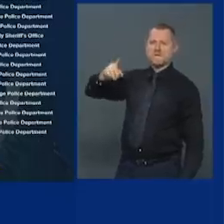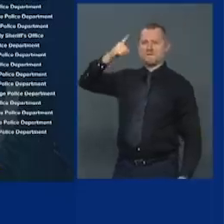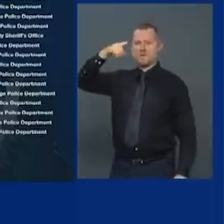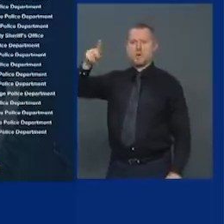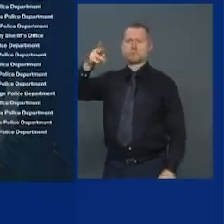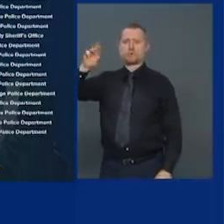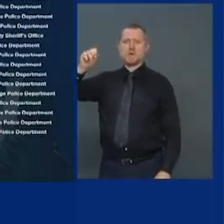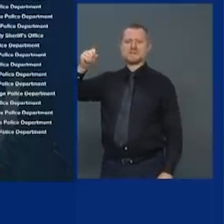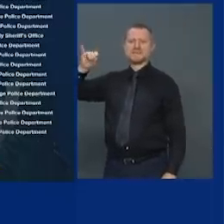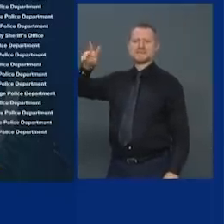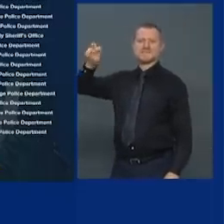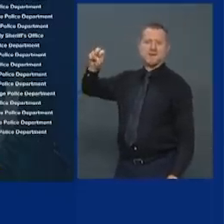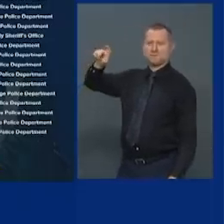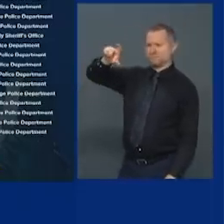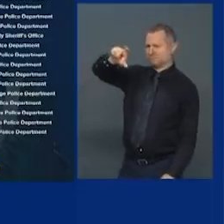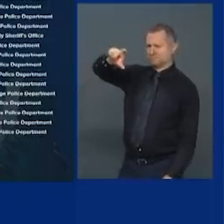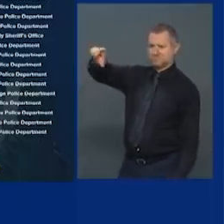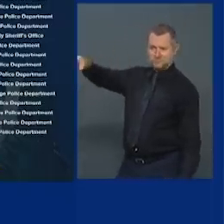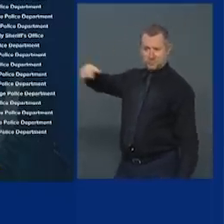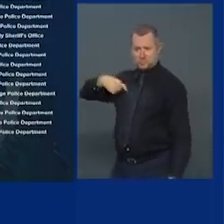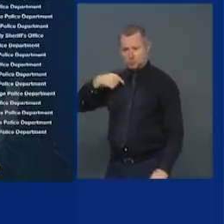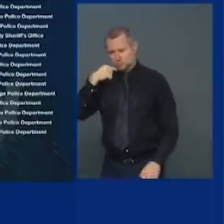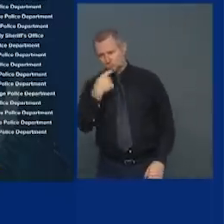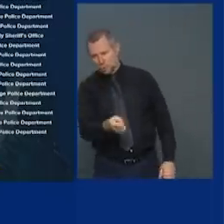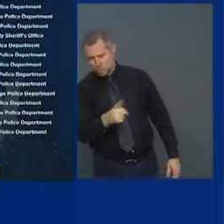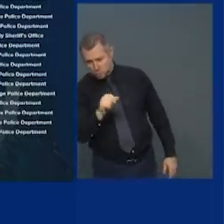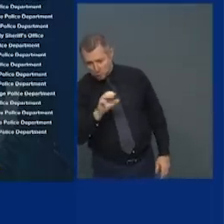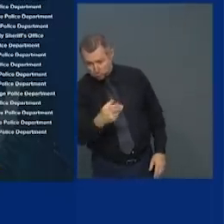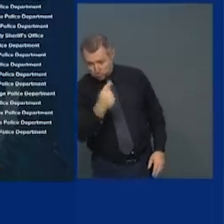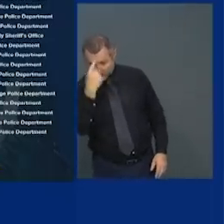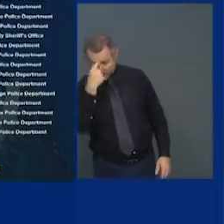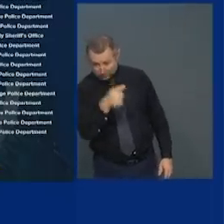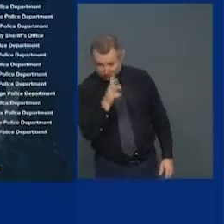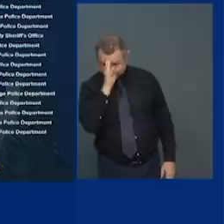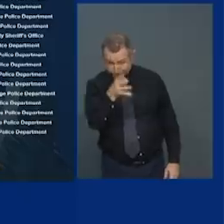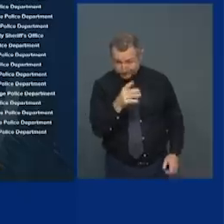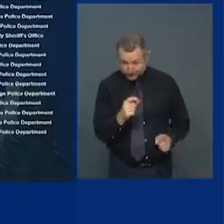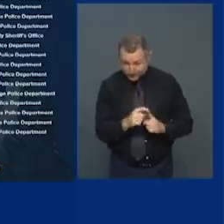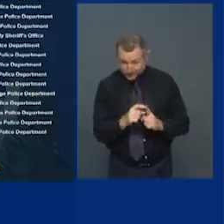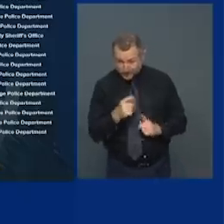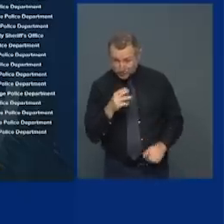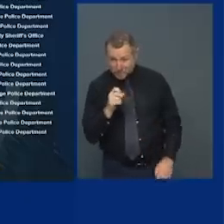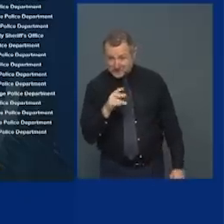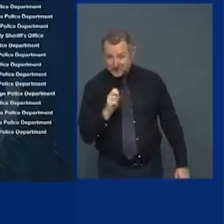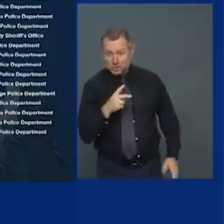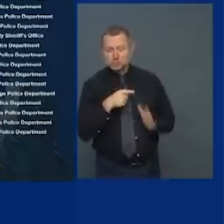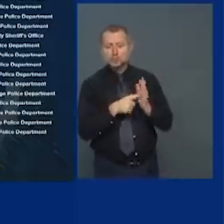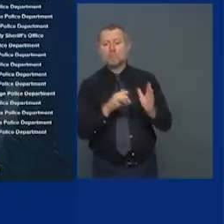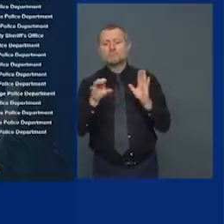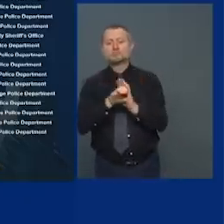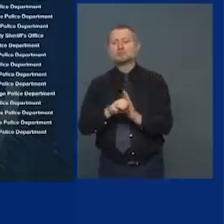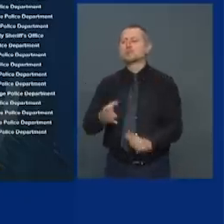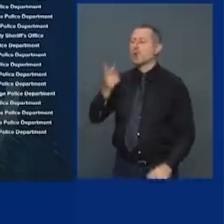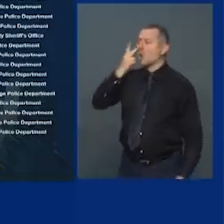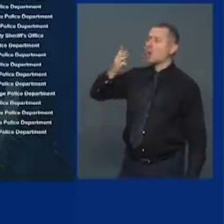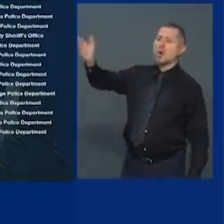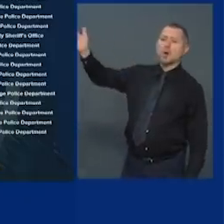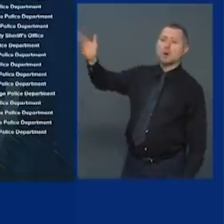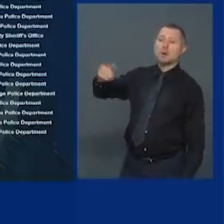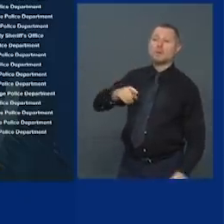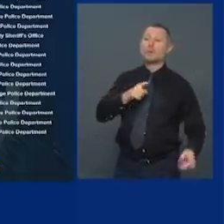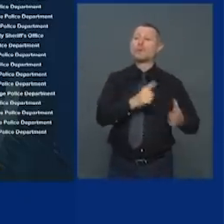in Zach Fink I said you think you came up with progressive I want to show you a poster you know what he said FDR stole it from him